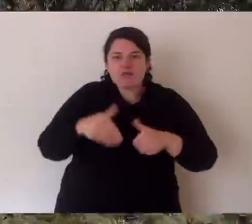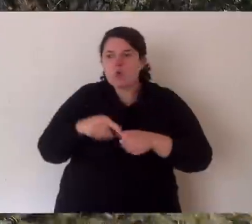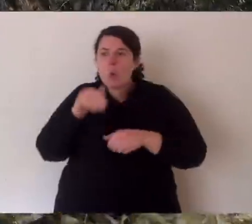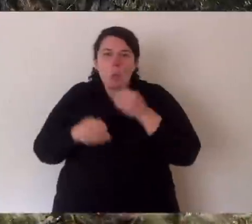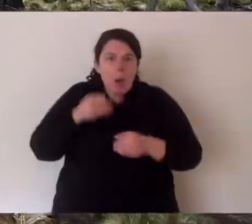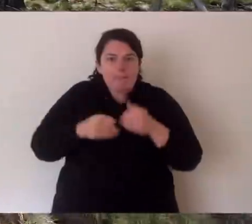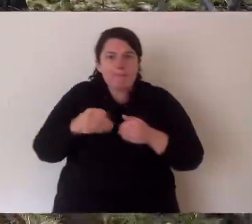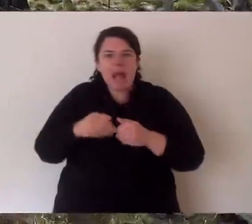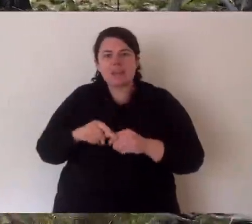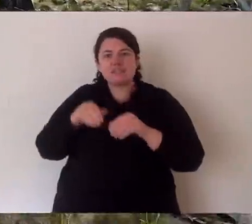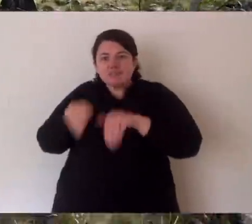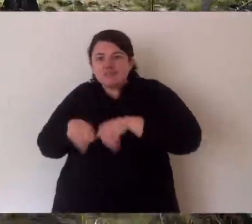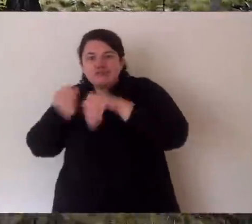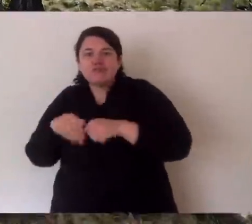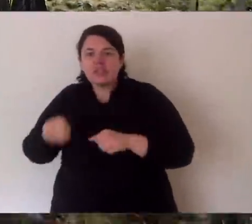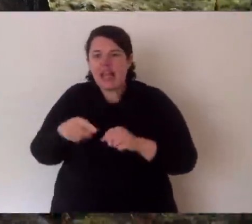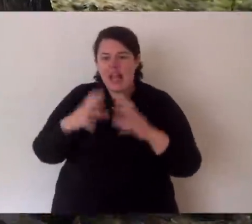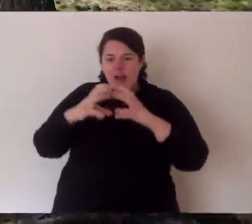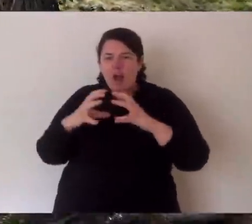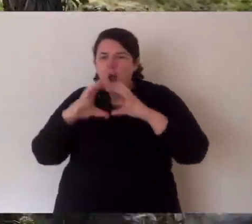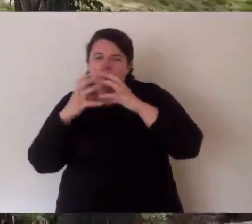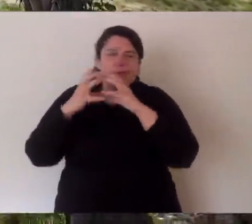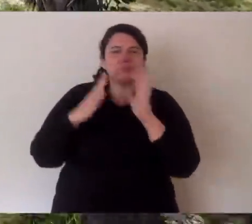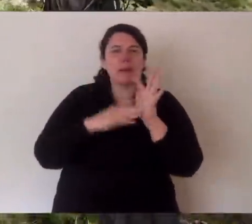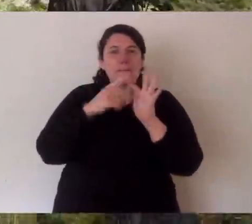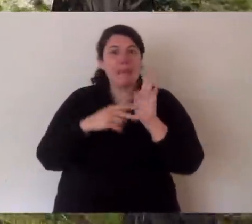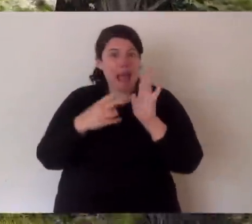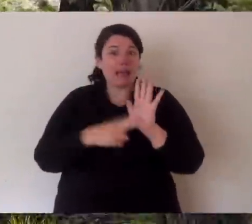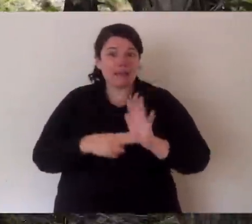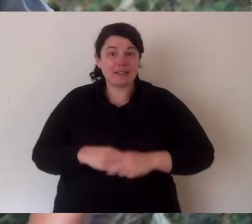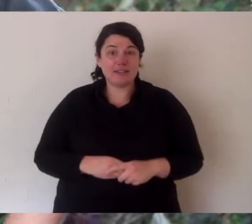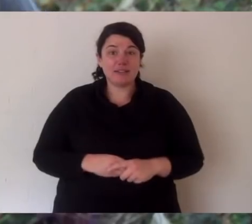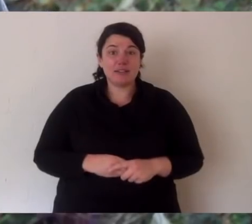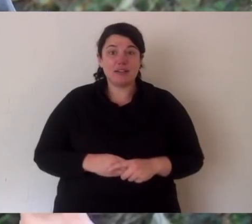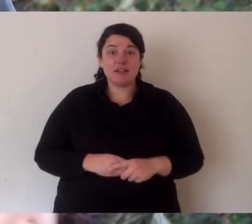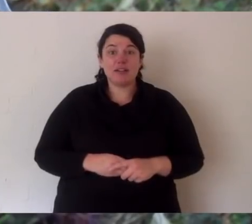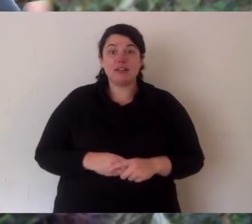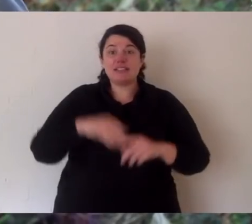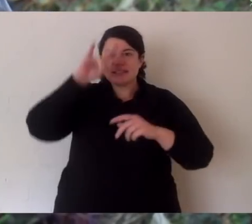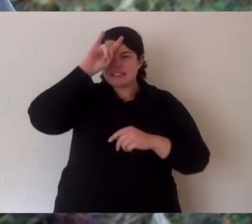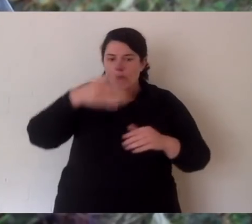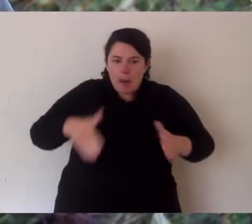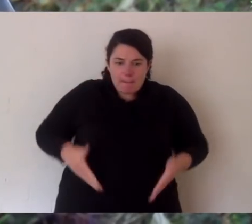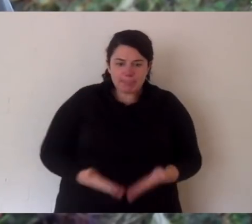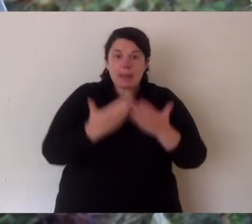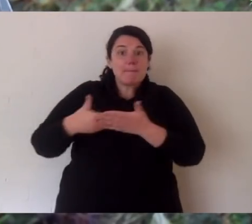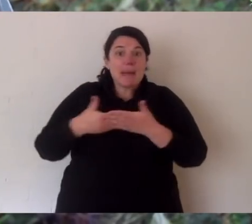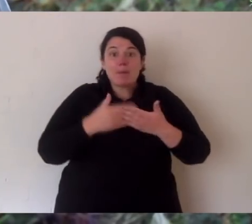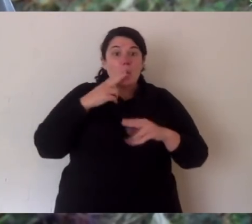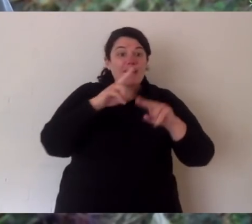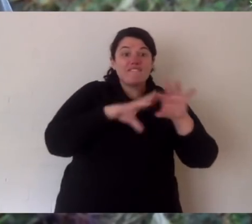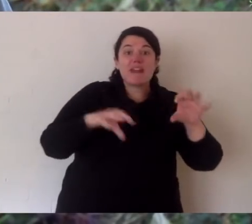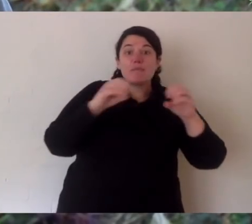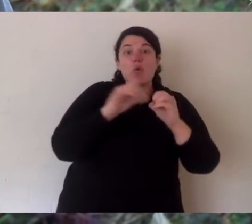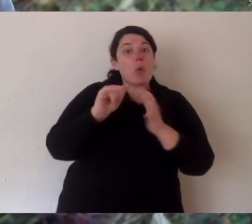because that's where their prey is. Kangaroos, wombats, wallabies and paddy melons. Devils breed in February,